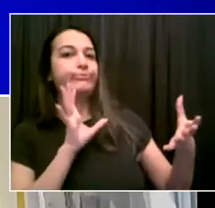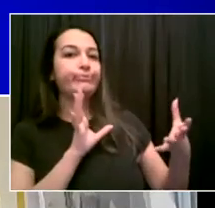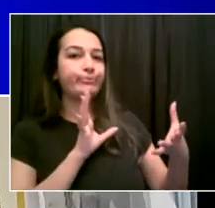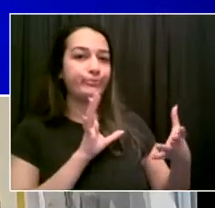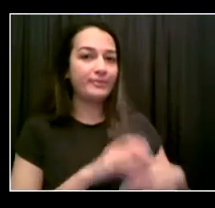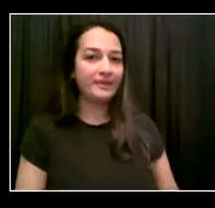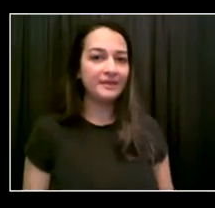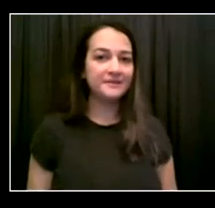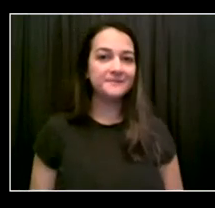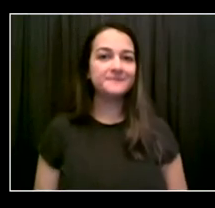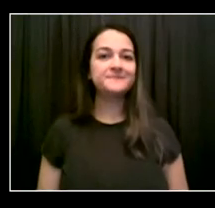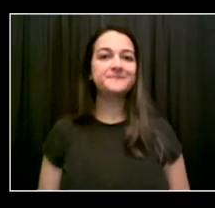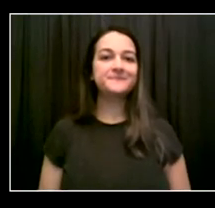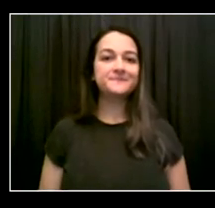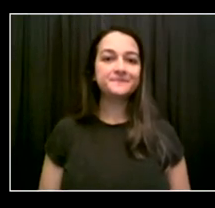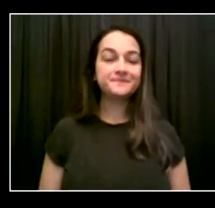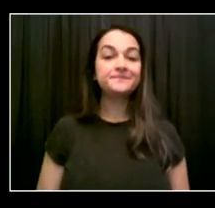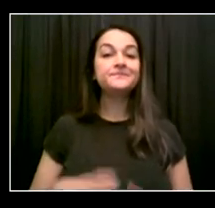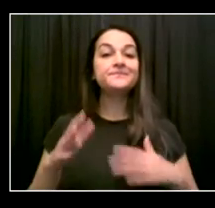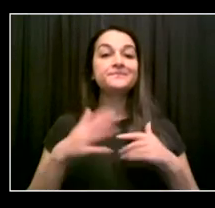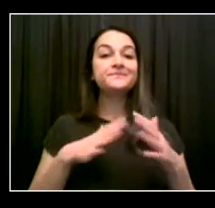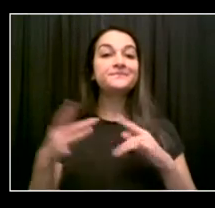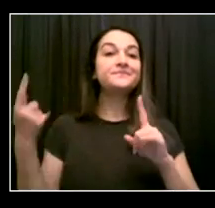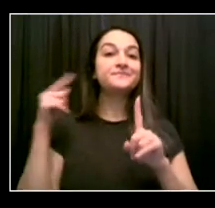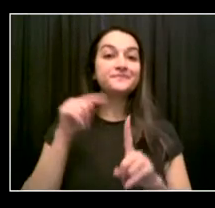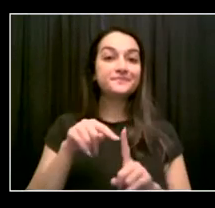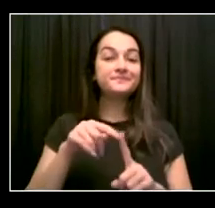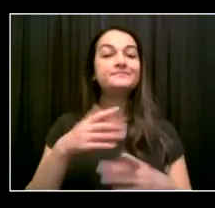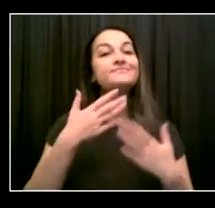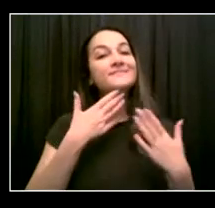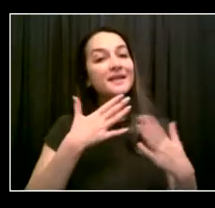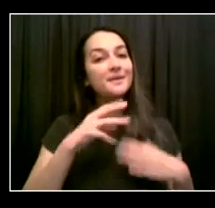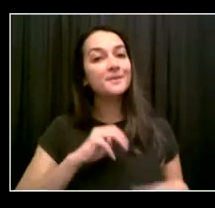in this really important conversation.